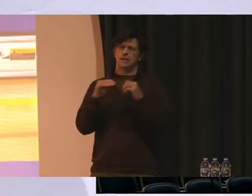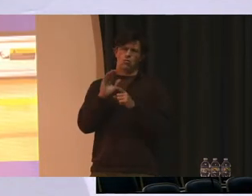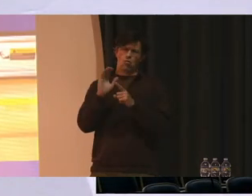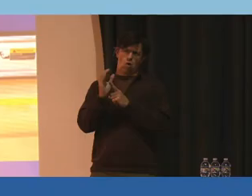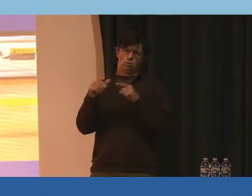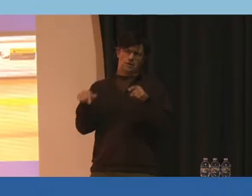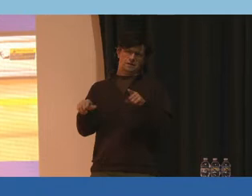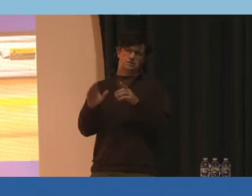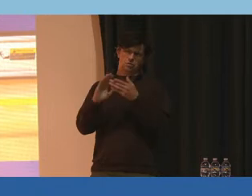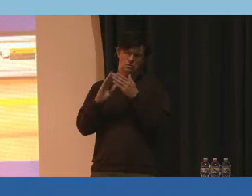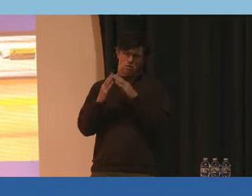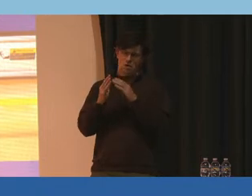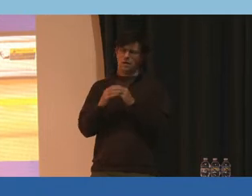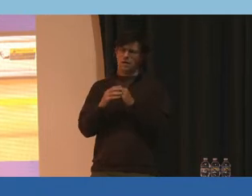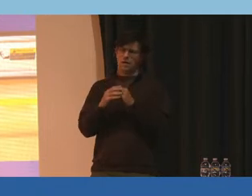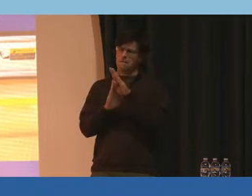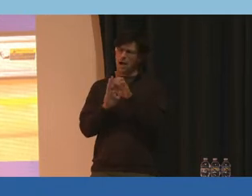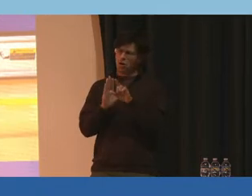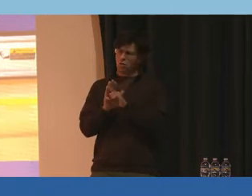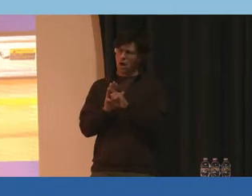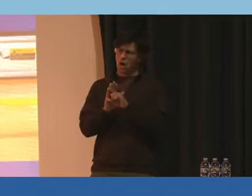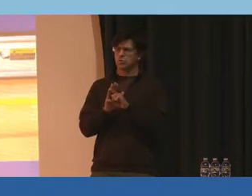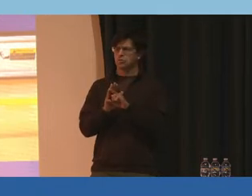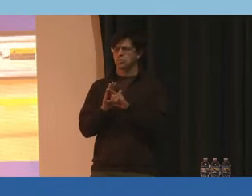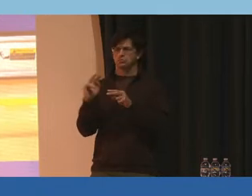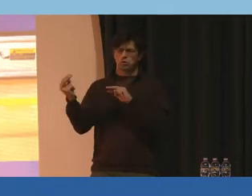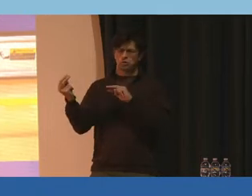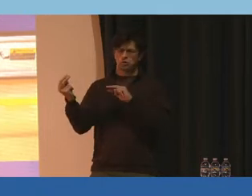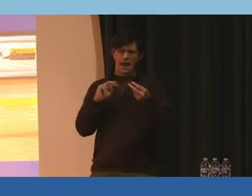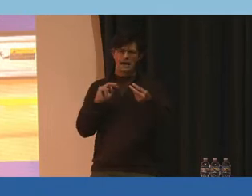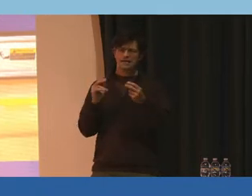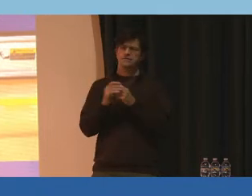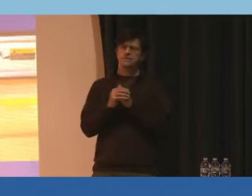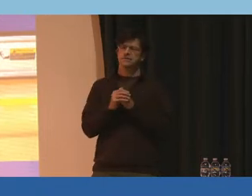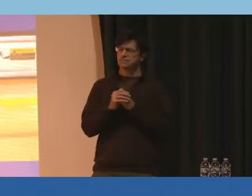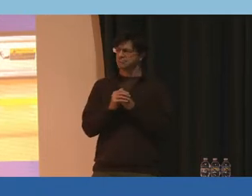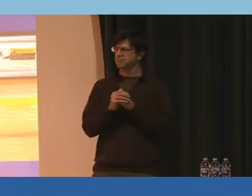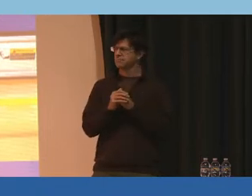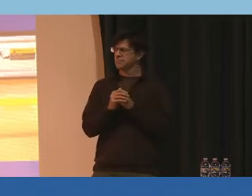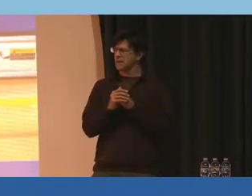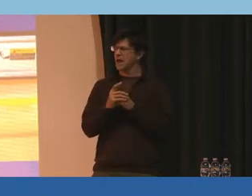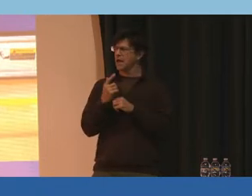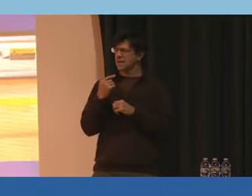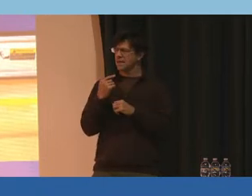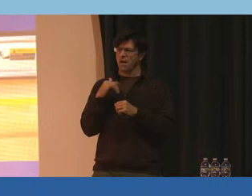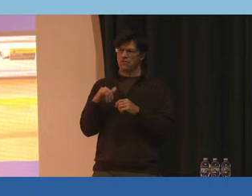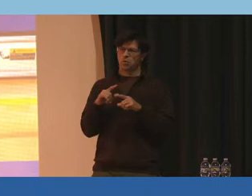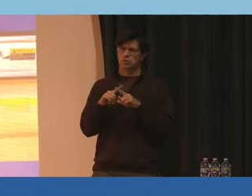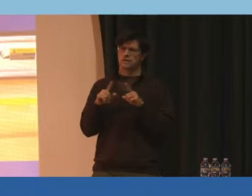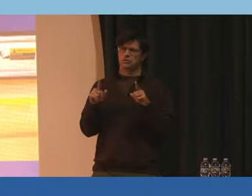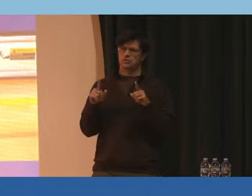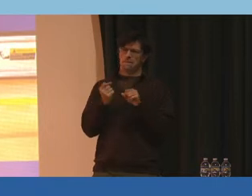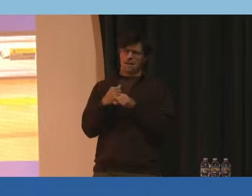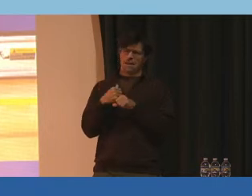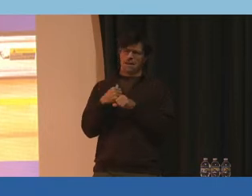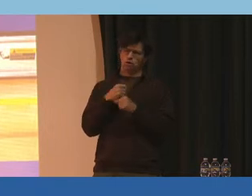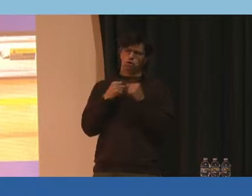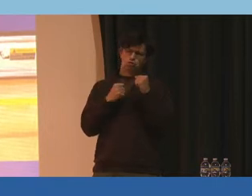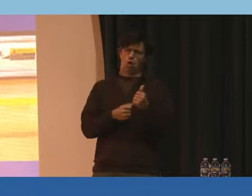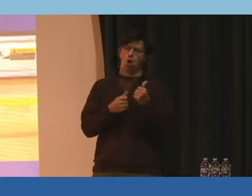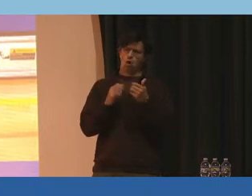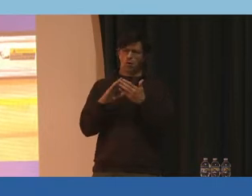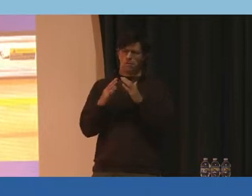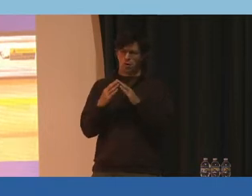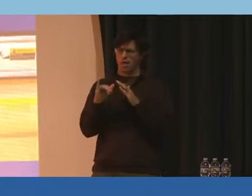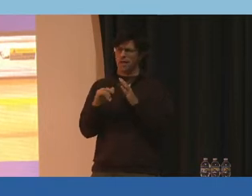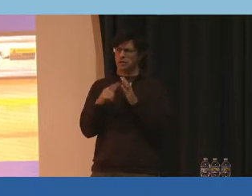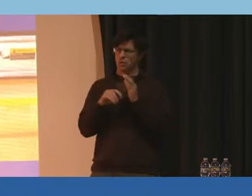community, backgrounds, perspectives. I think when you have those differences, it makes you a stronger community, and that's